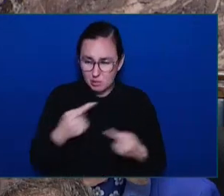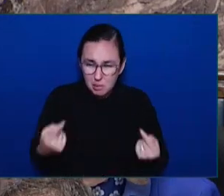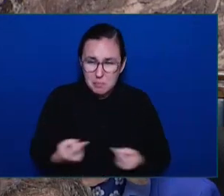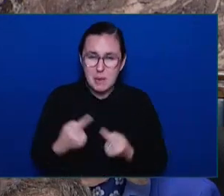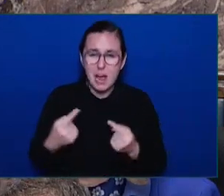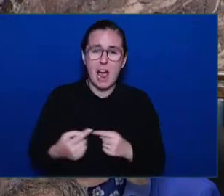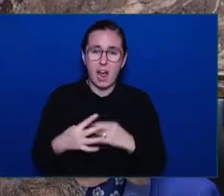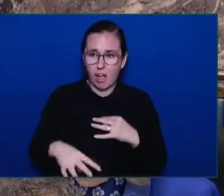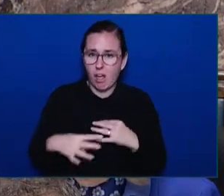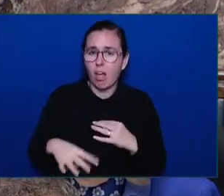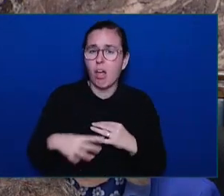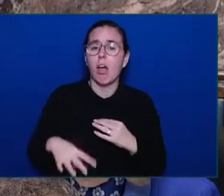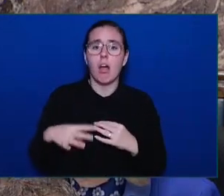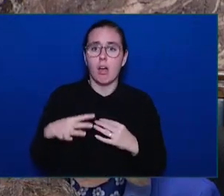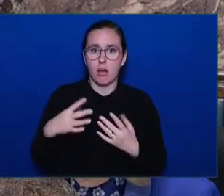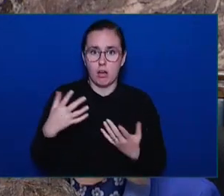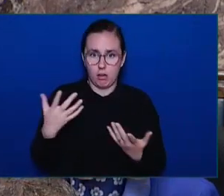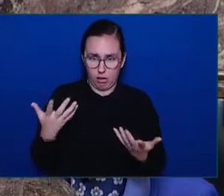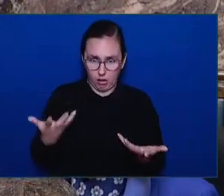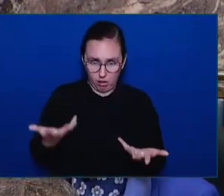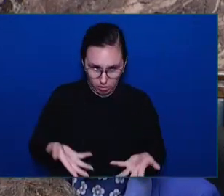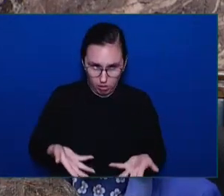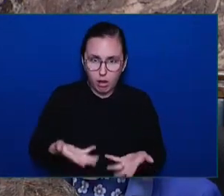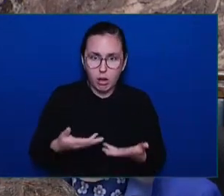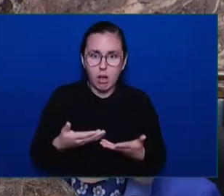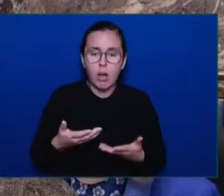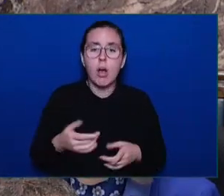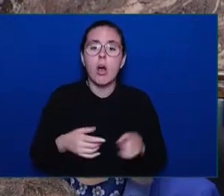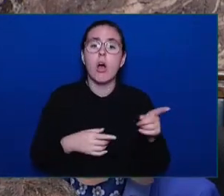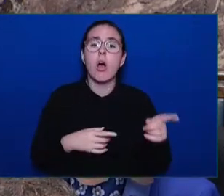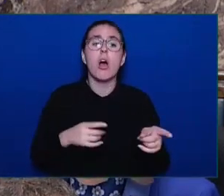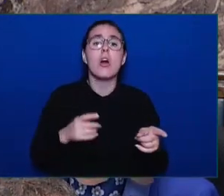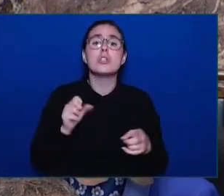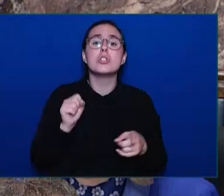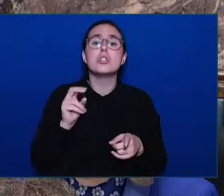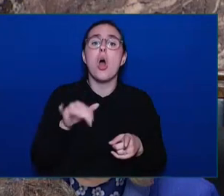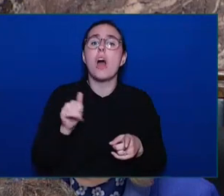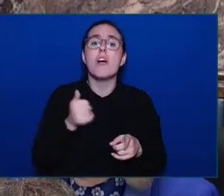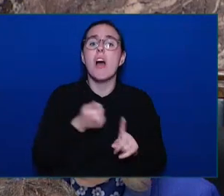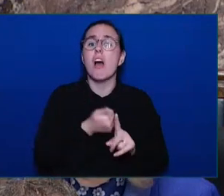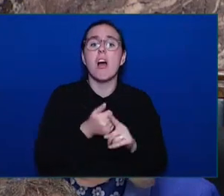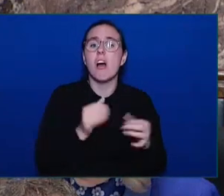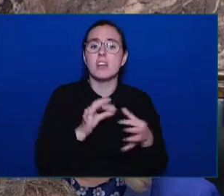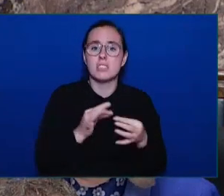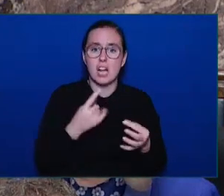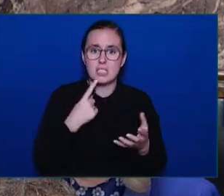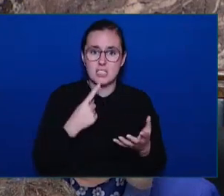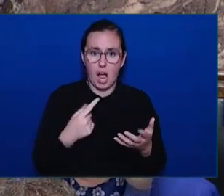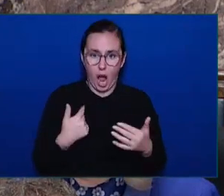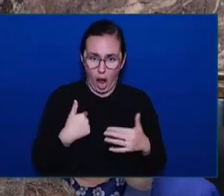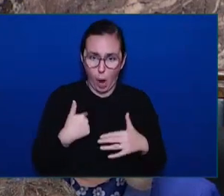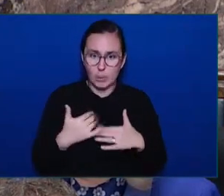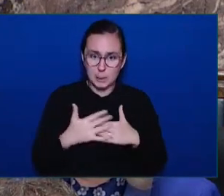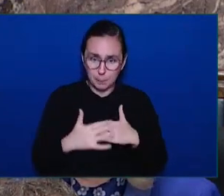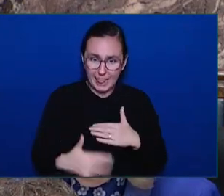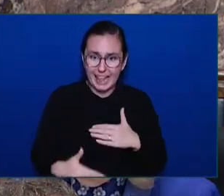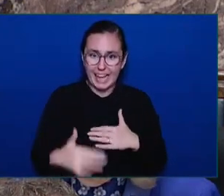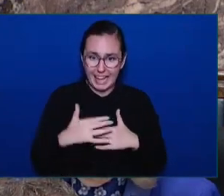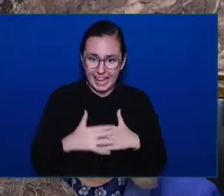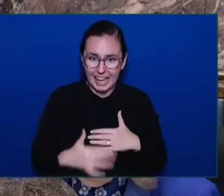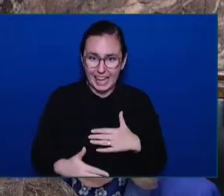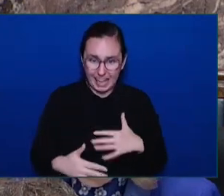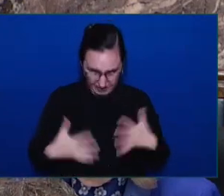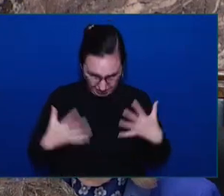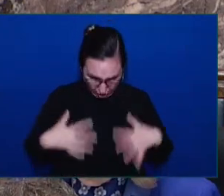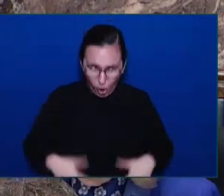not mine, her words, she said, and I quote, I was bleeding through my clothes, I tried to get up and walk, and it was